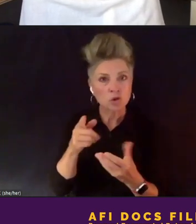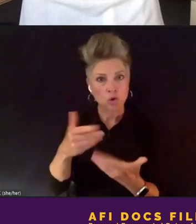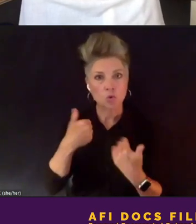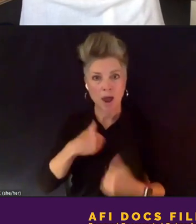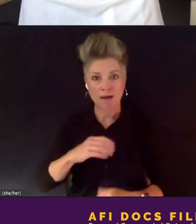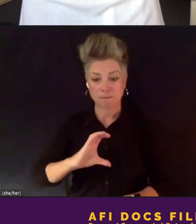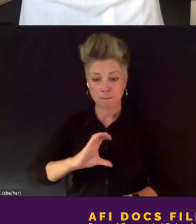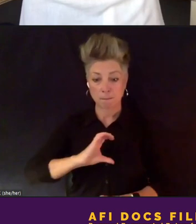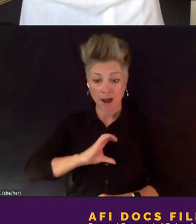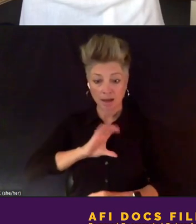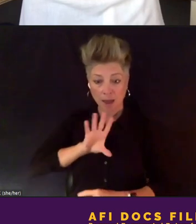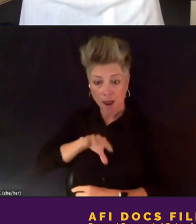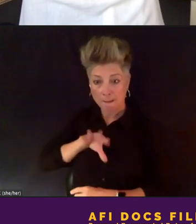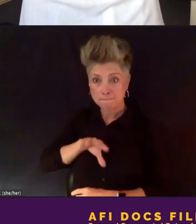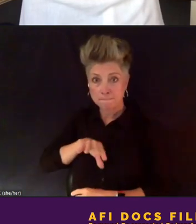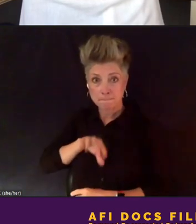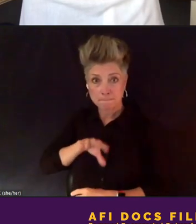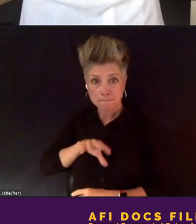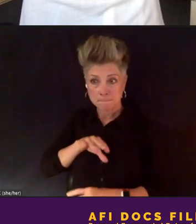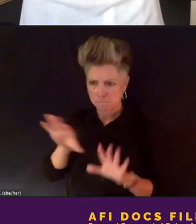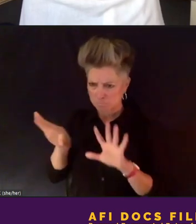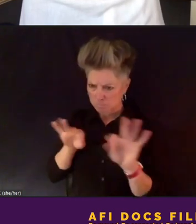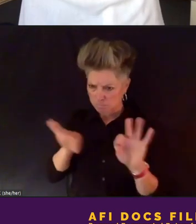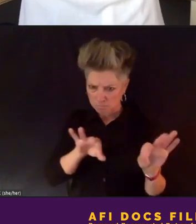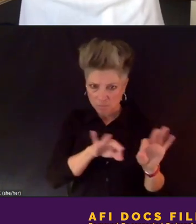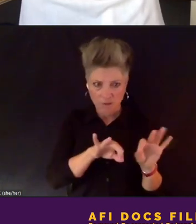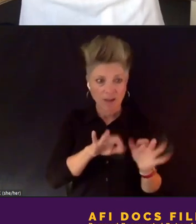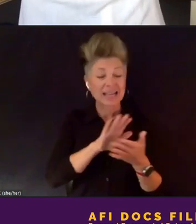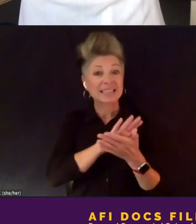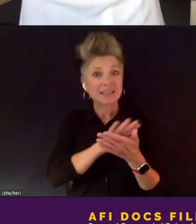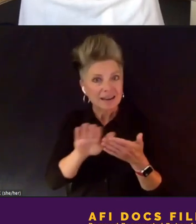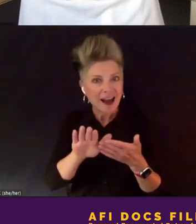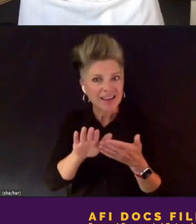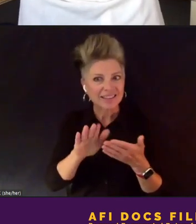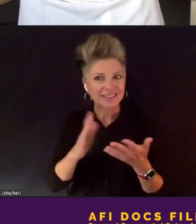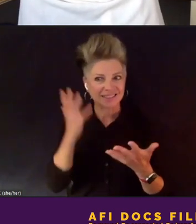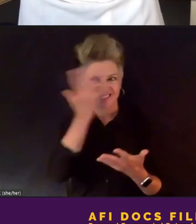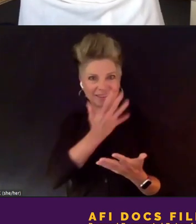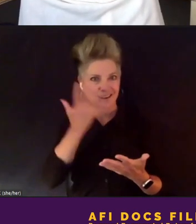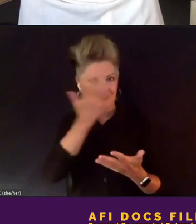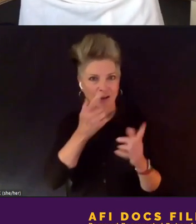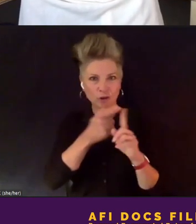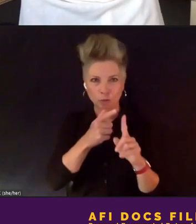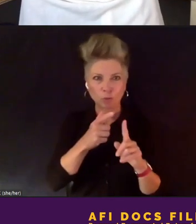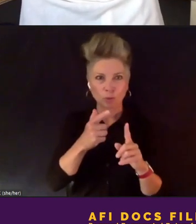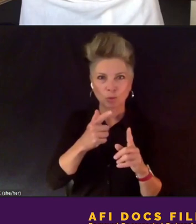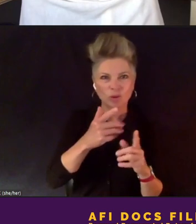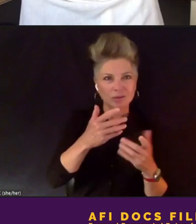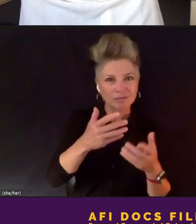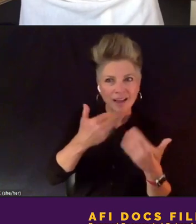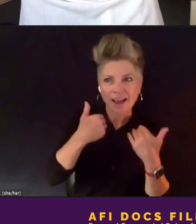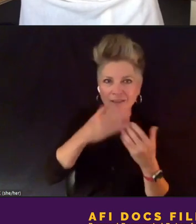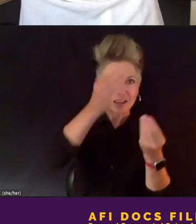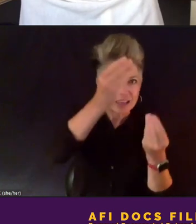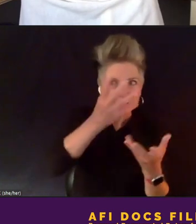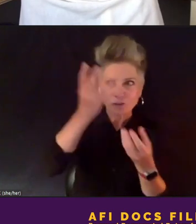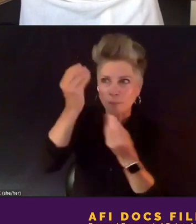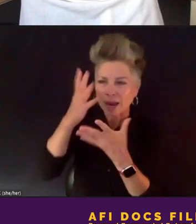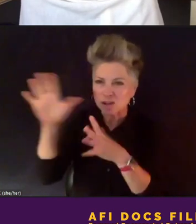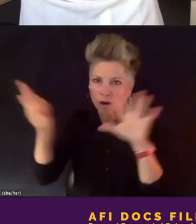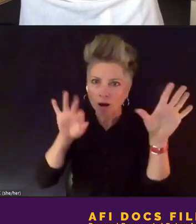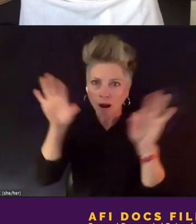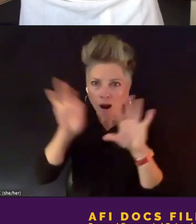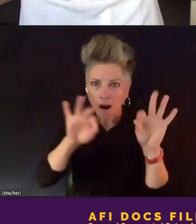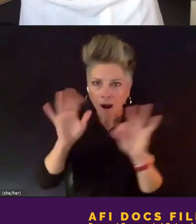you know, a really nice aesthetic to kind of stitch together the information. And I'm just wondering if you both can talk